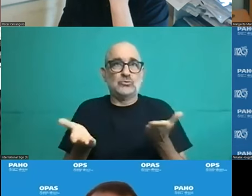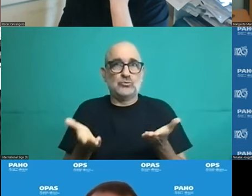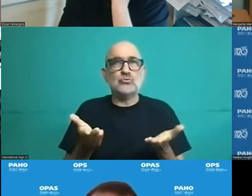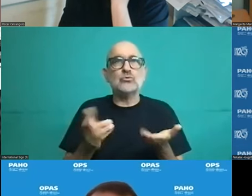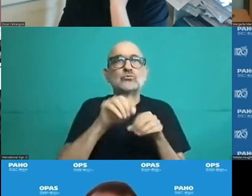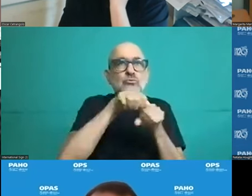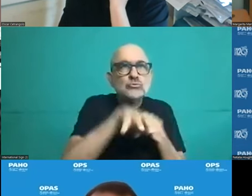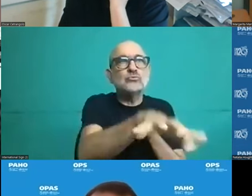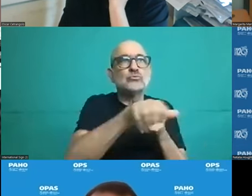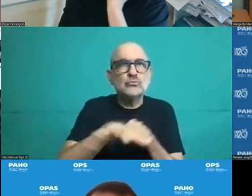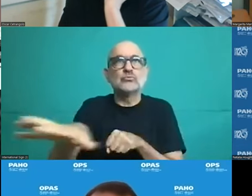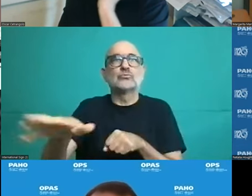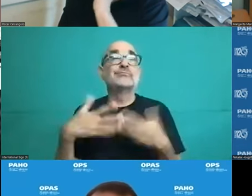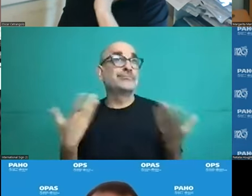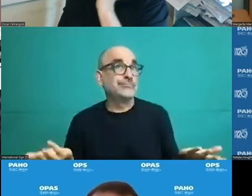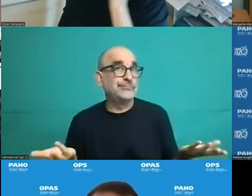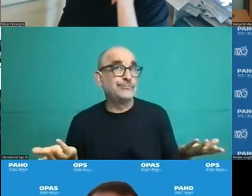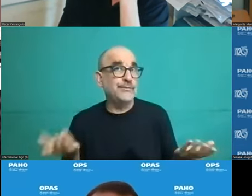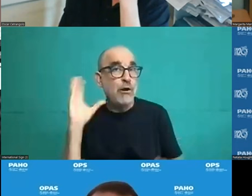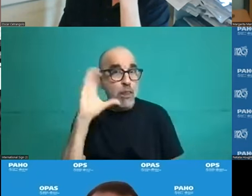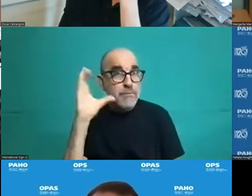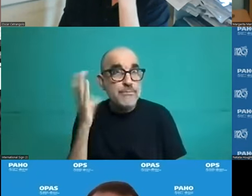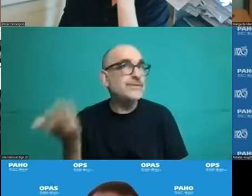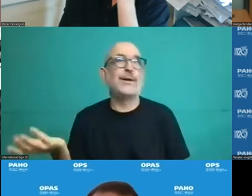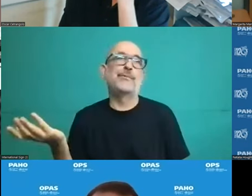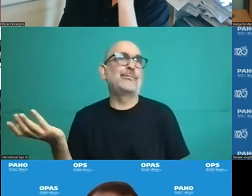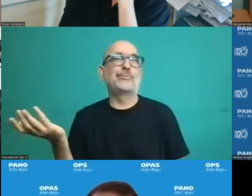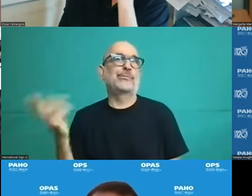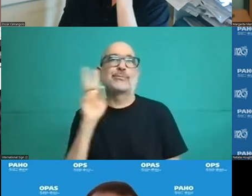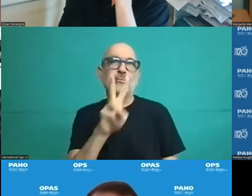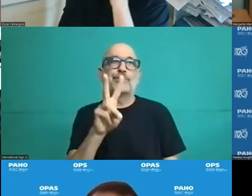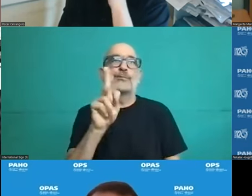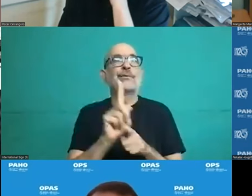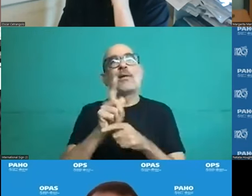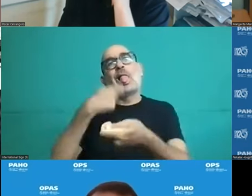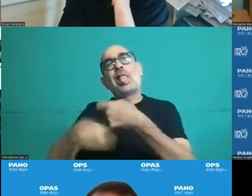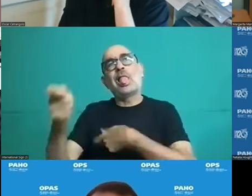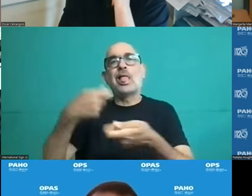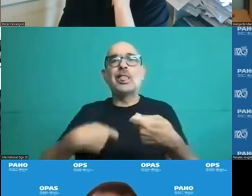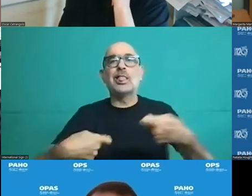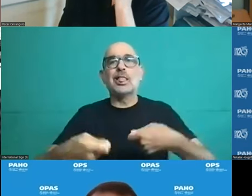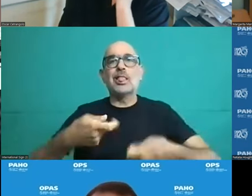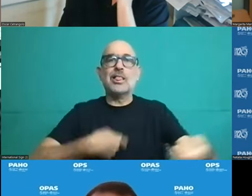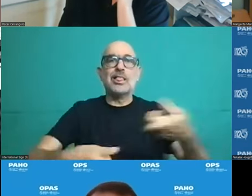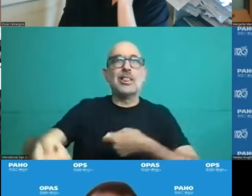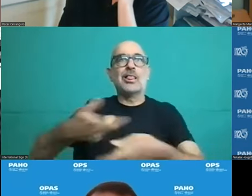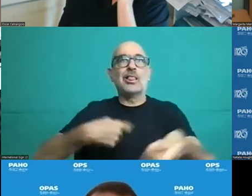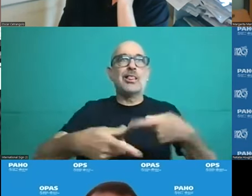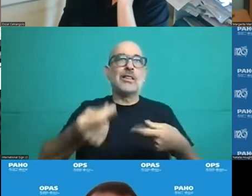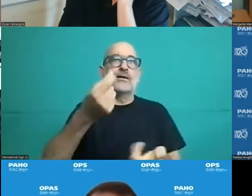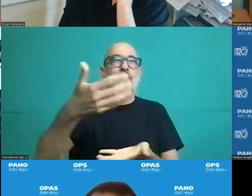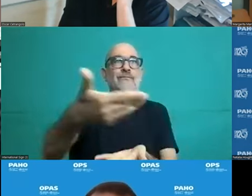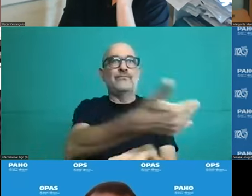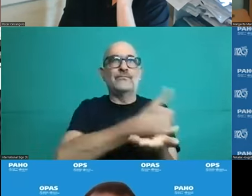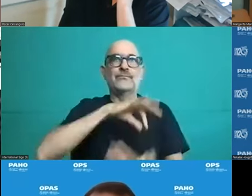organizations were more concerned with their business sustainability rather than guaranteeing people's rights. So we